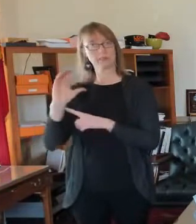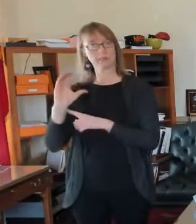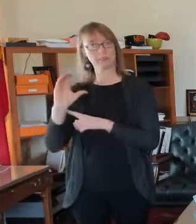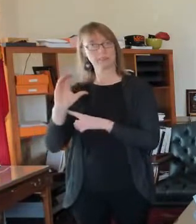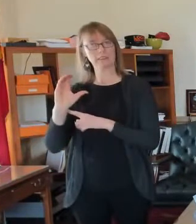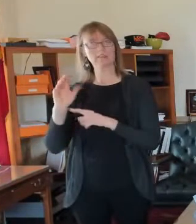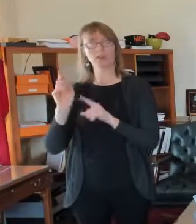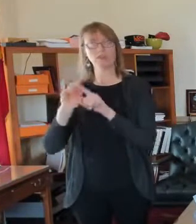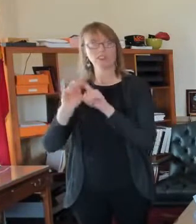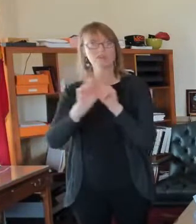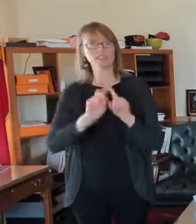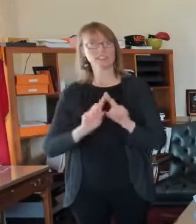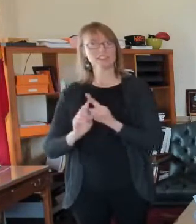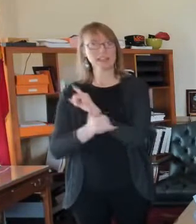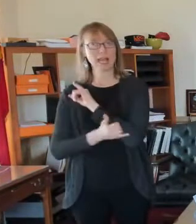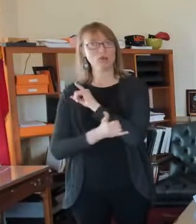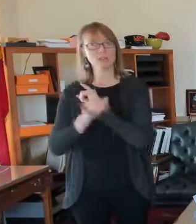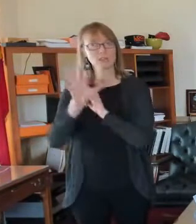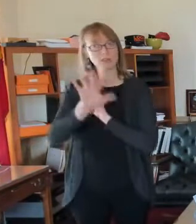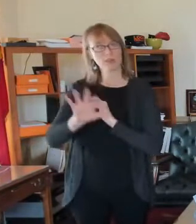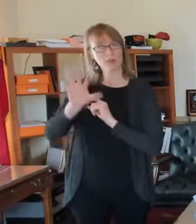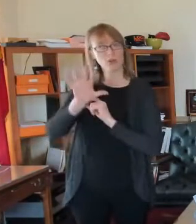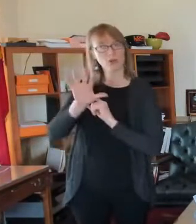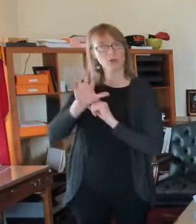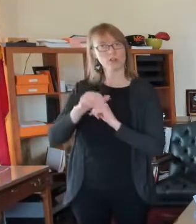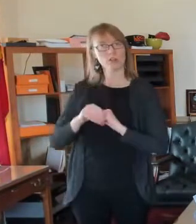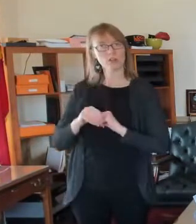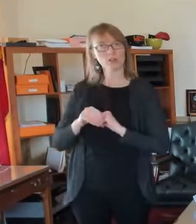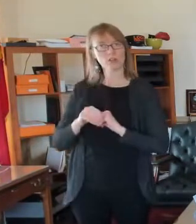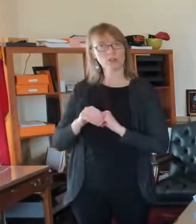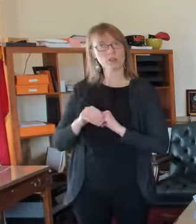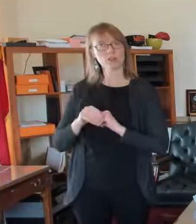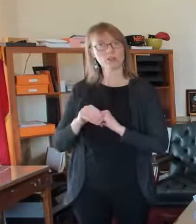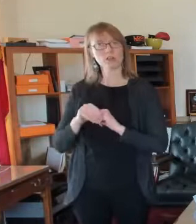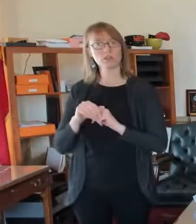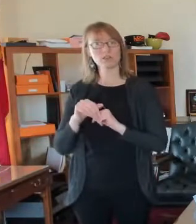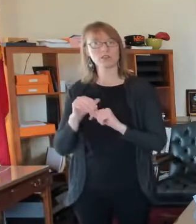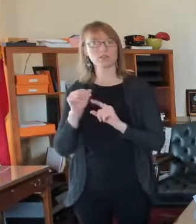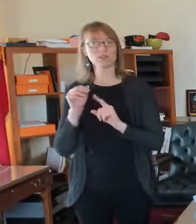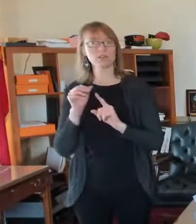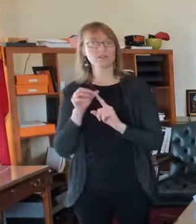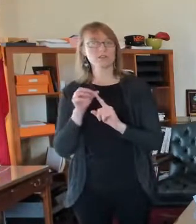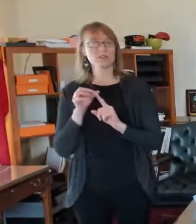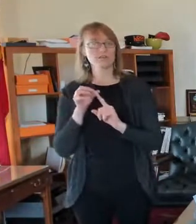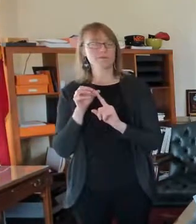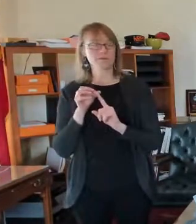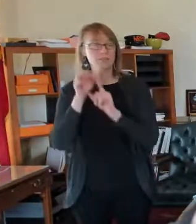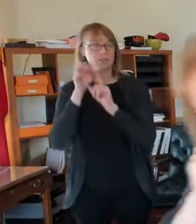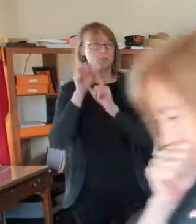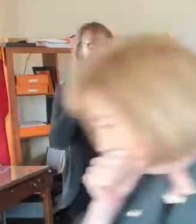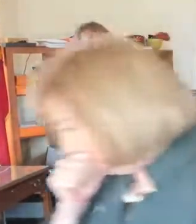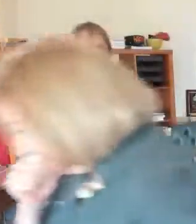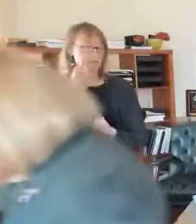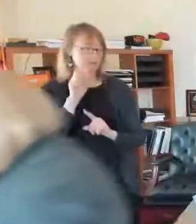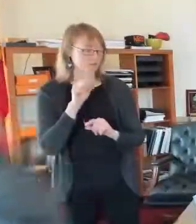public health agencies. And the only exception to that is St Louis County who has carved out of that. Excuse me.